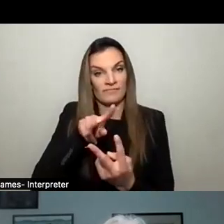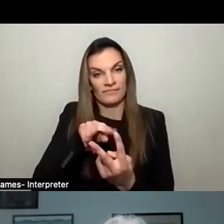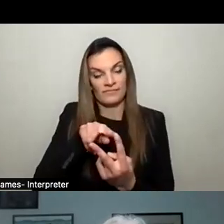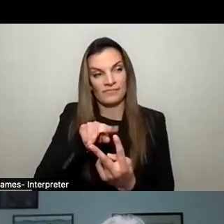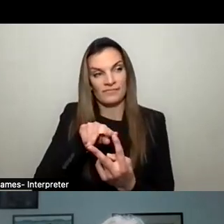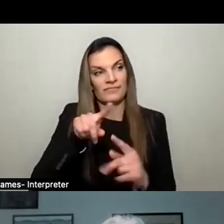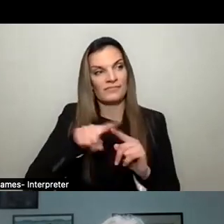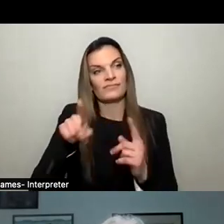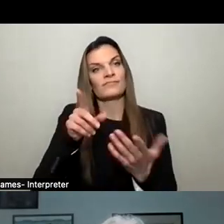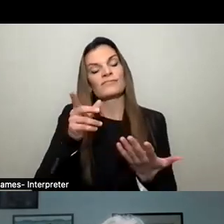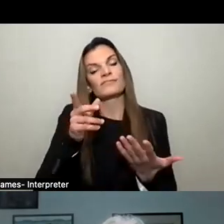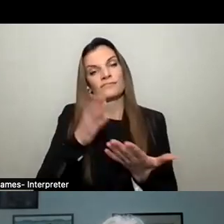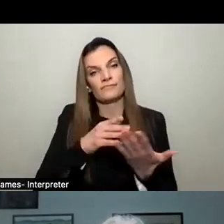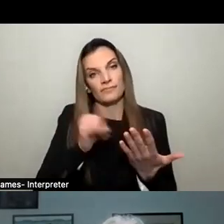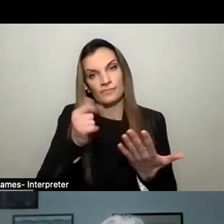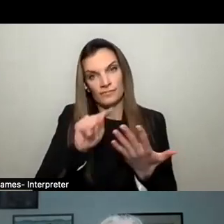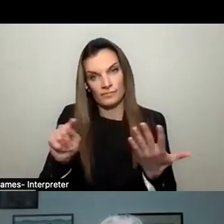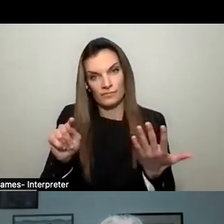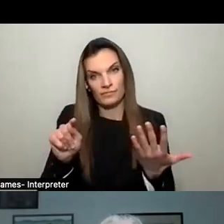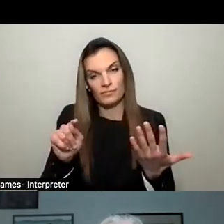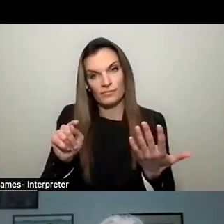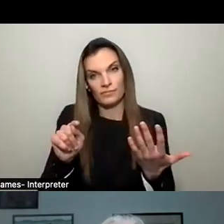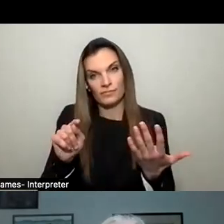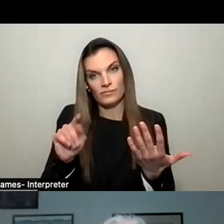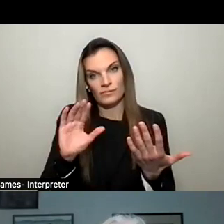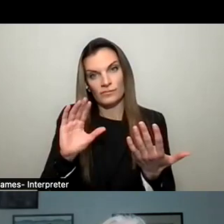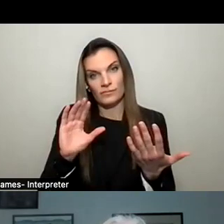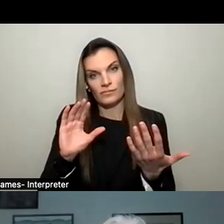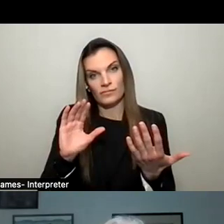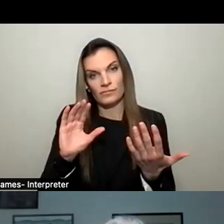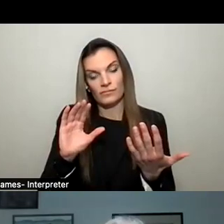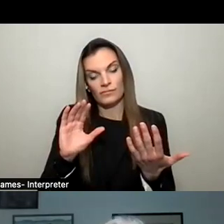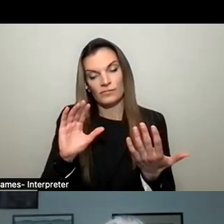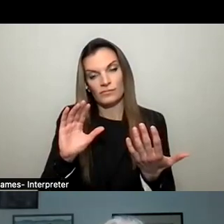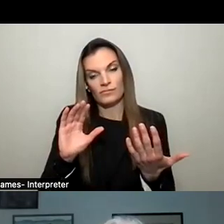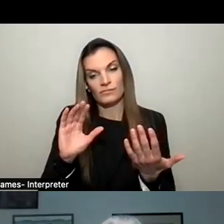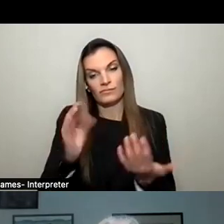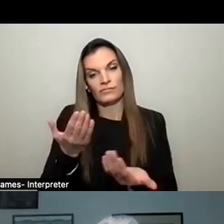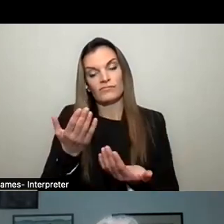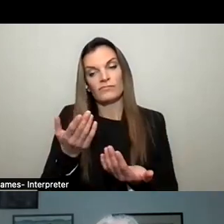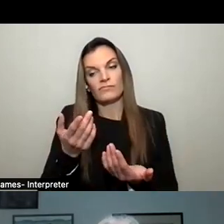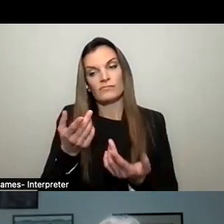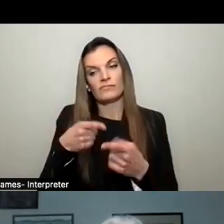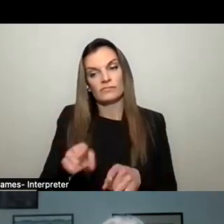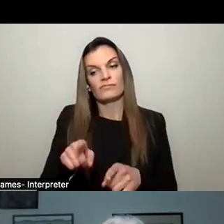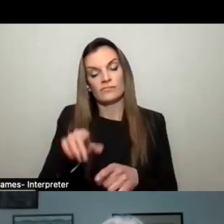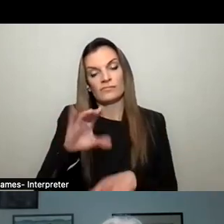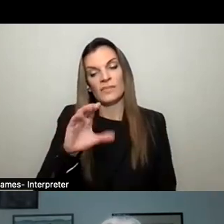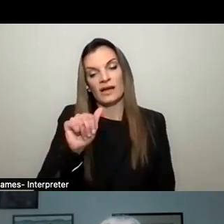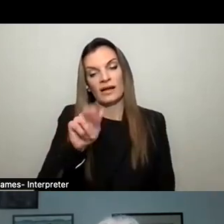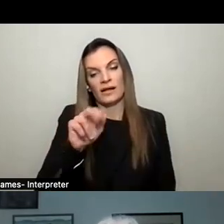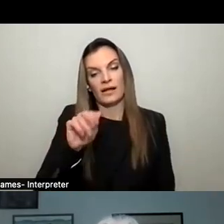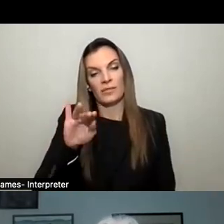some of the other pieces of this, um, that kind of got dropped on us as a village when, uh, cannabis, marijuana,